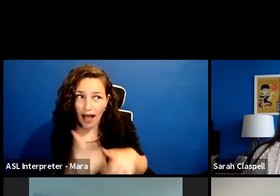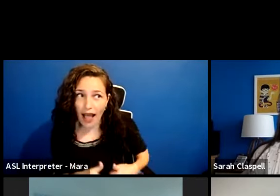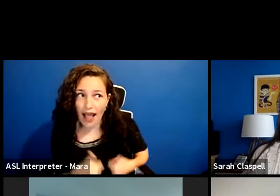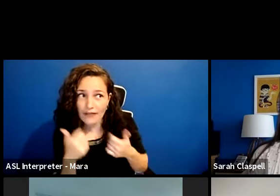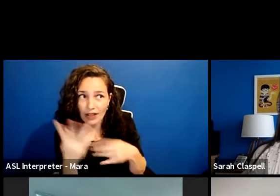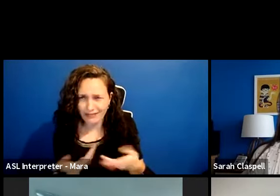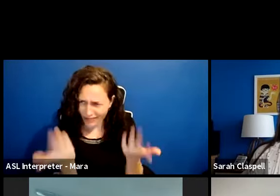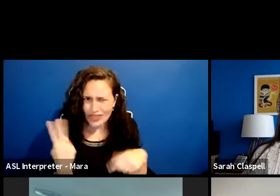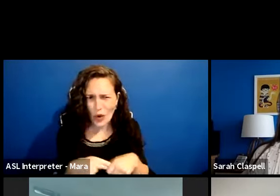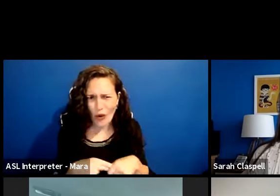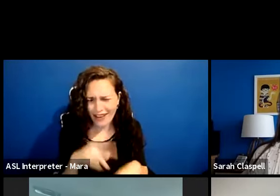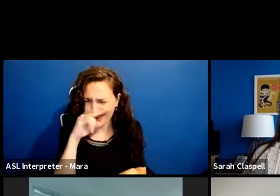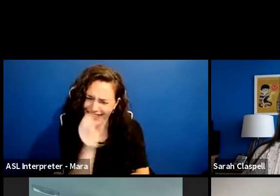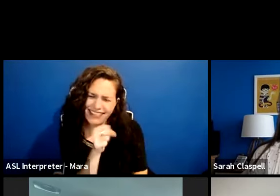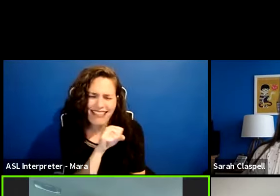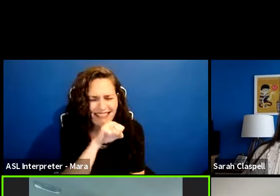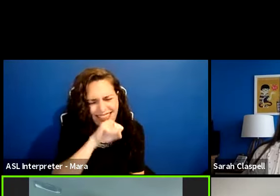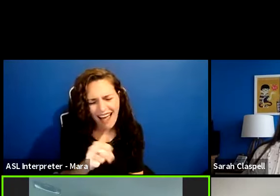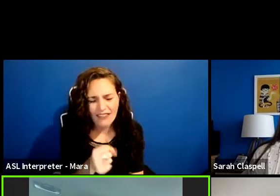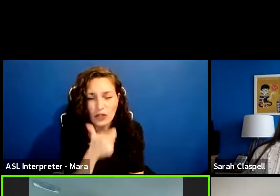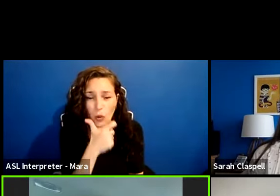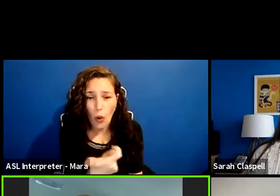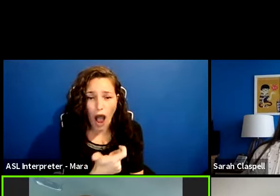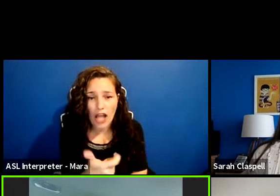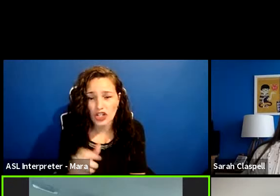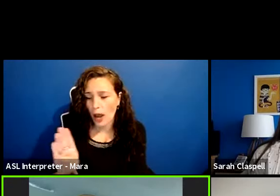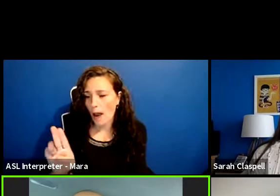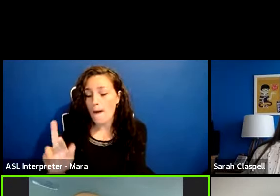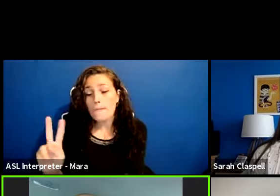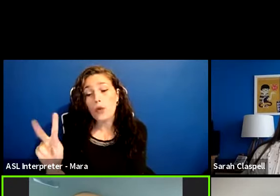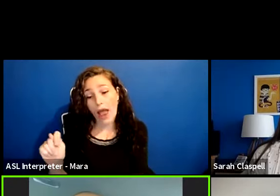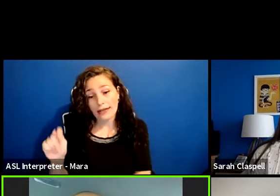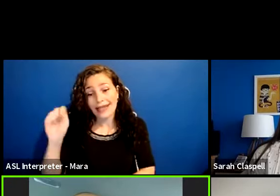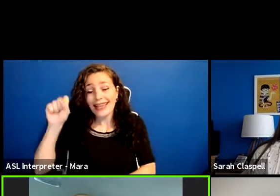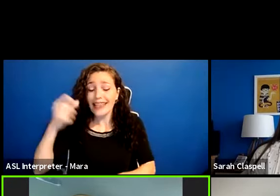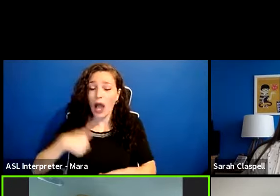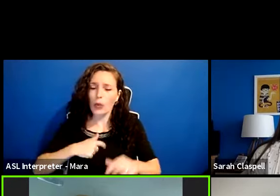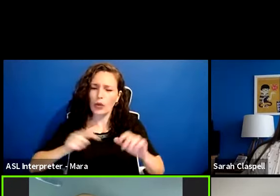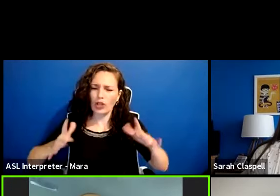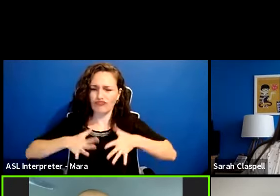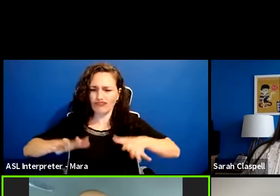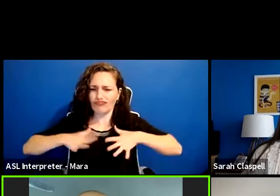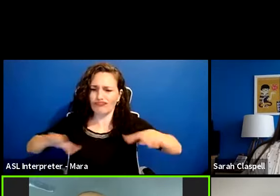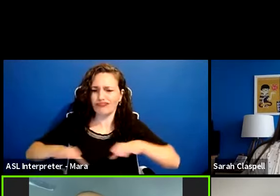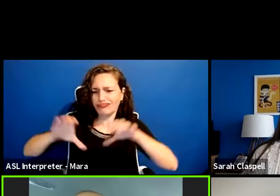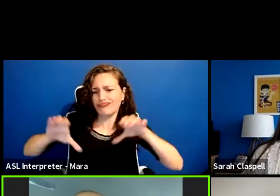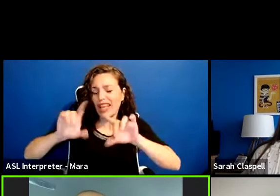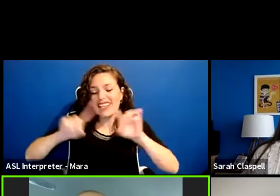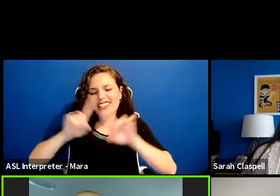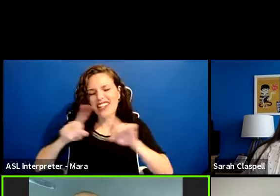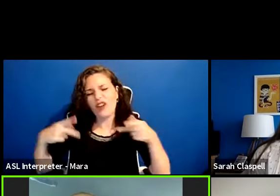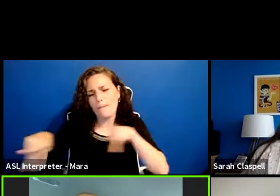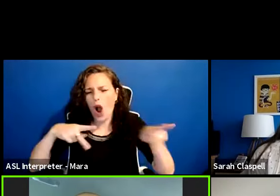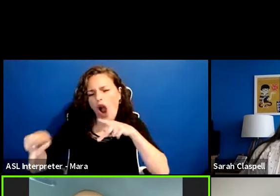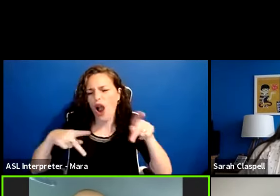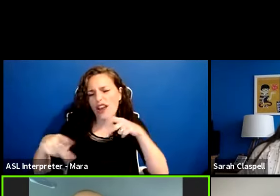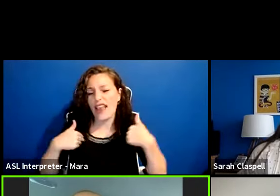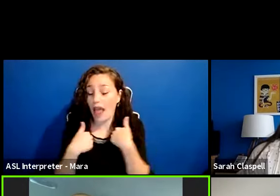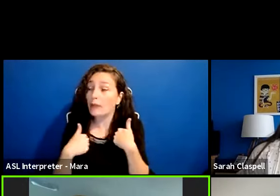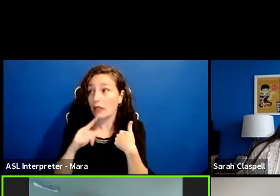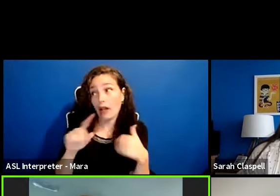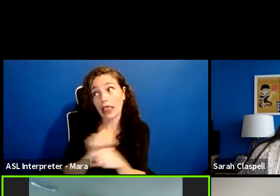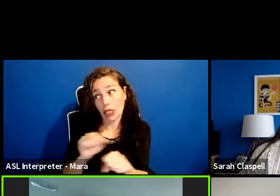watching. Yeah. We're going to be, we're going to be dressing up like, like different party animals and like literal